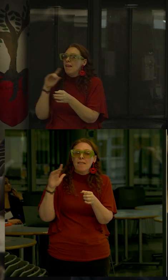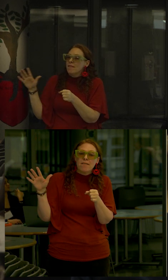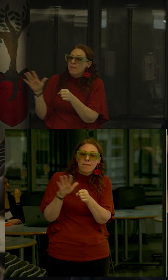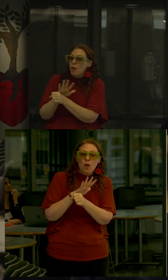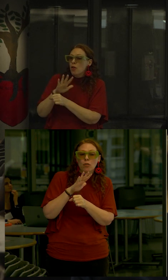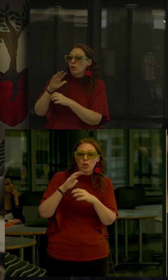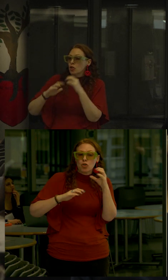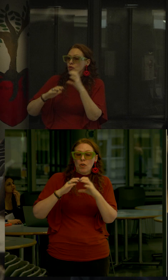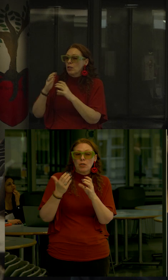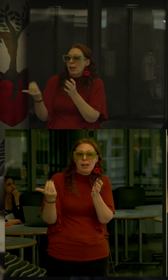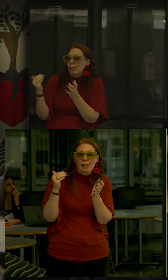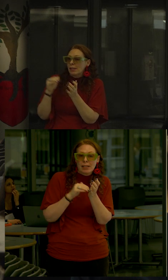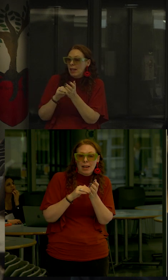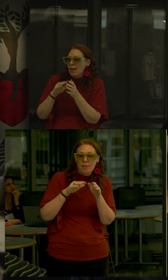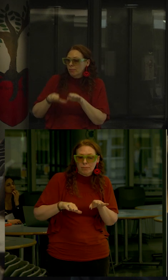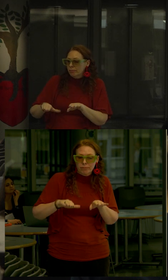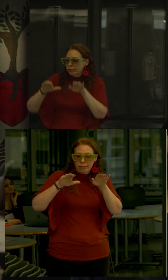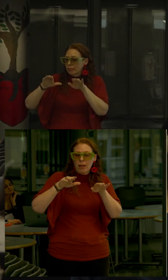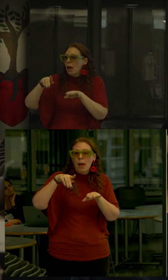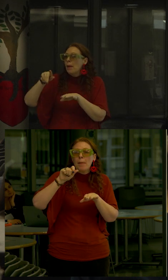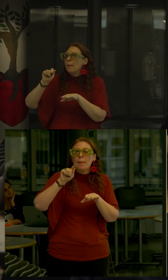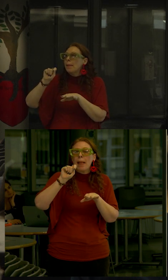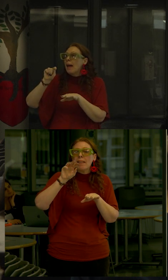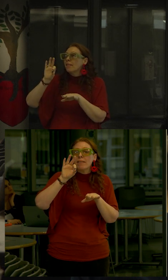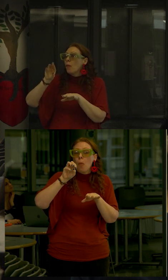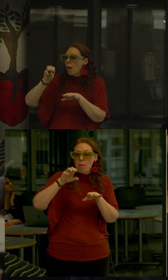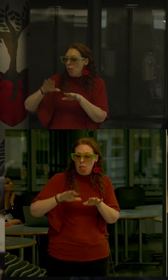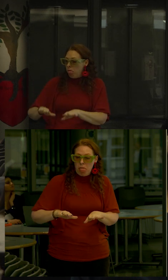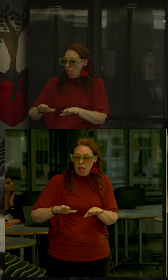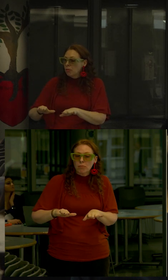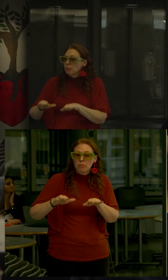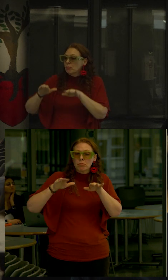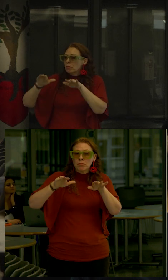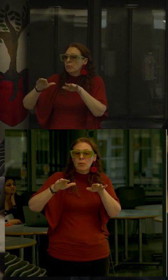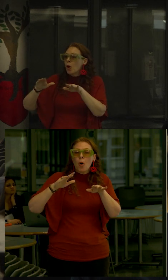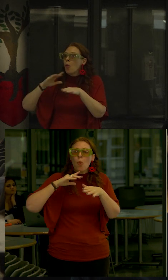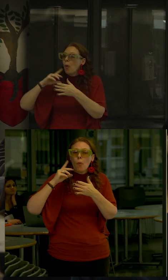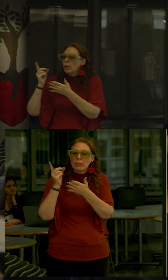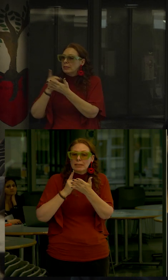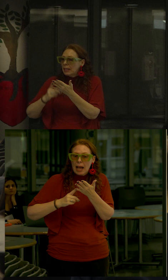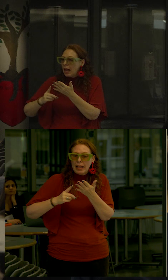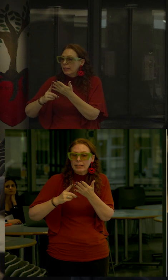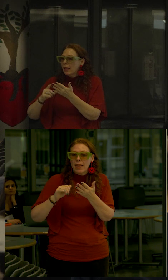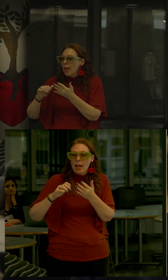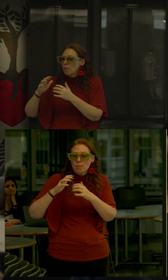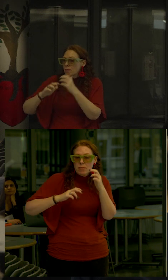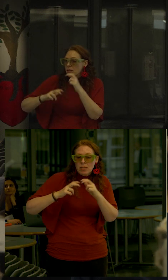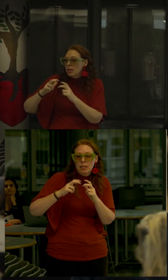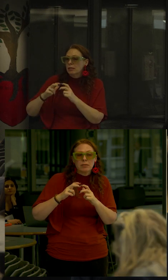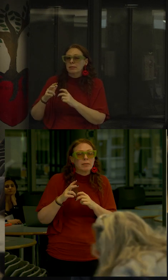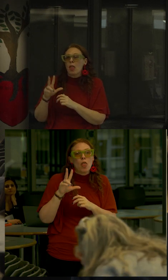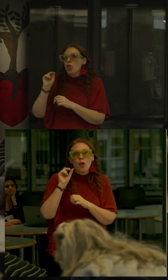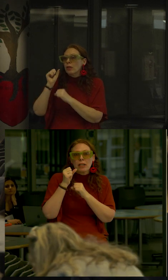of that platform so when we redesign and construct that coming back 30